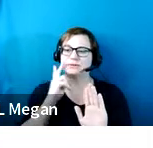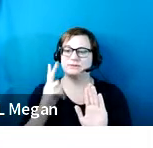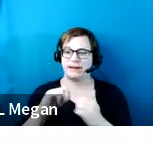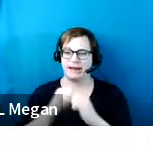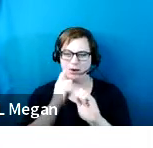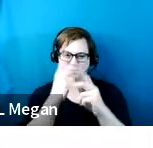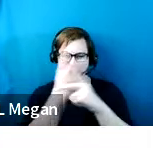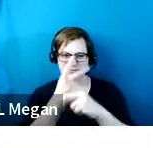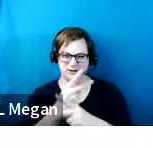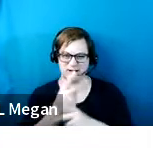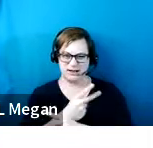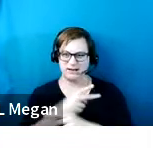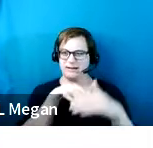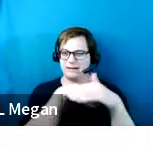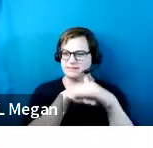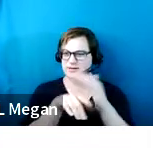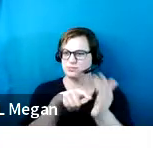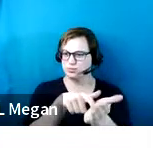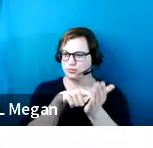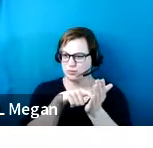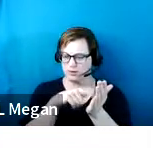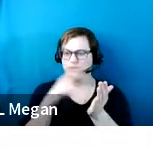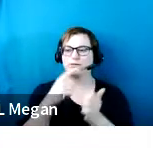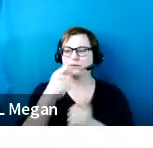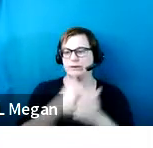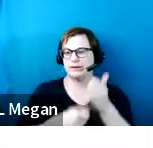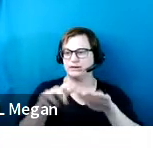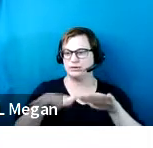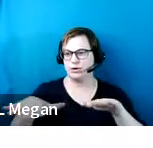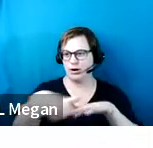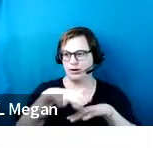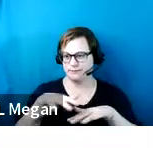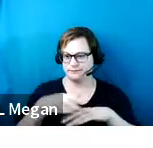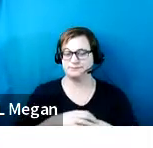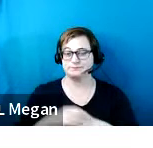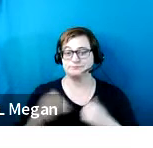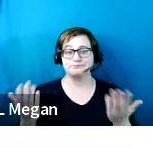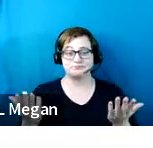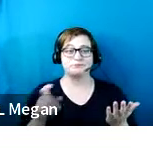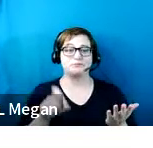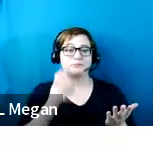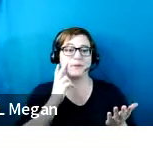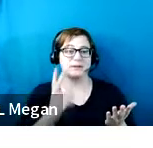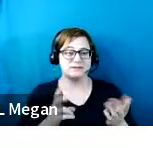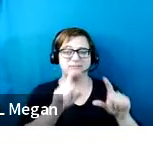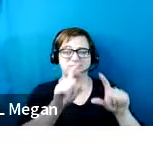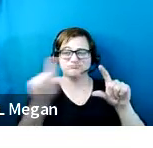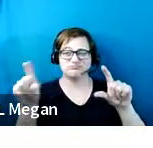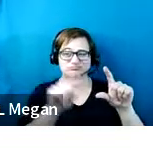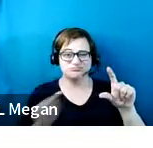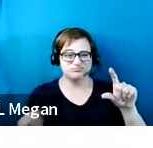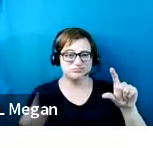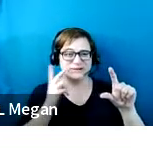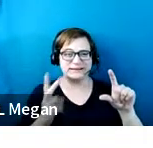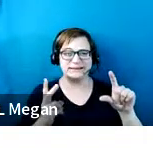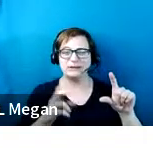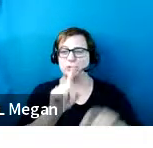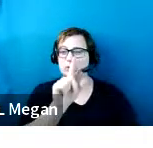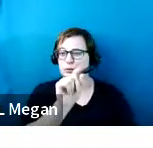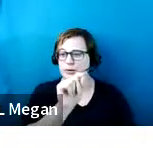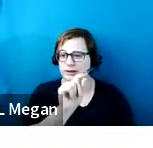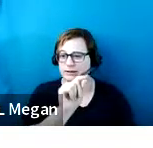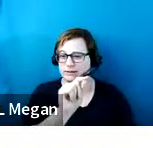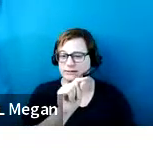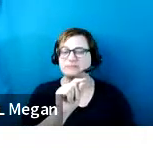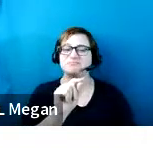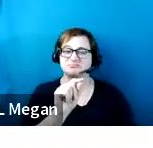spaces required for each lot. So we have here a lot on the slide that you see 20 spaces. So if